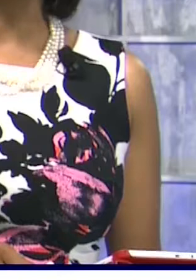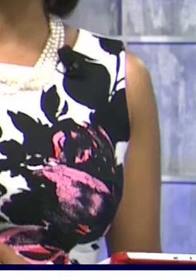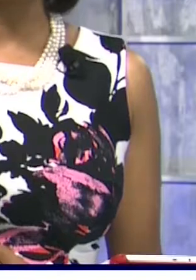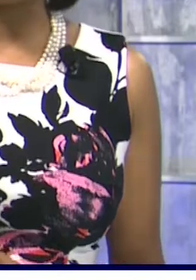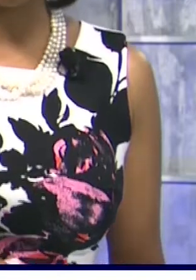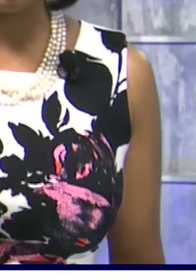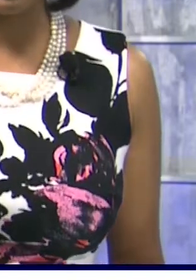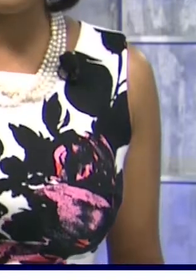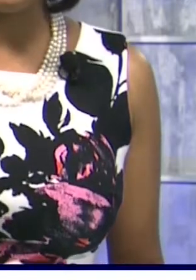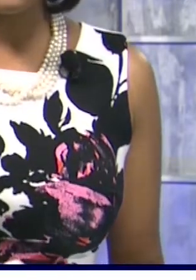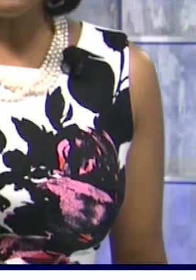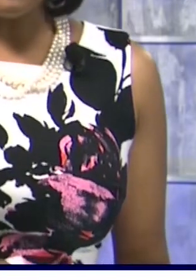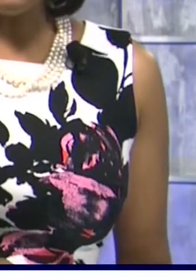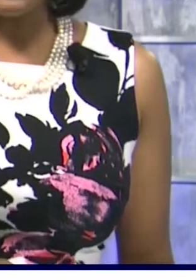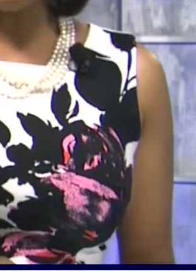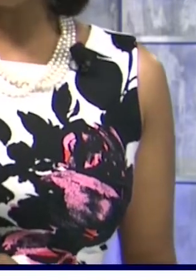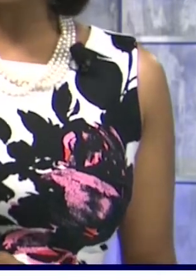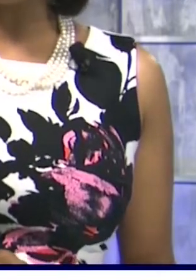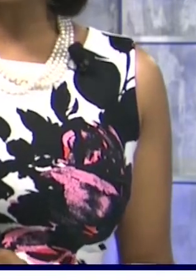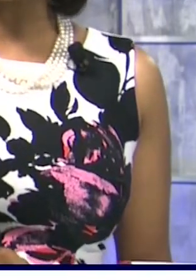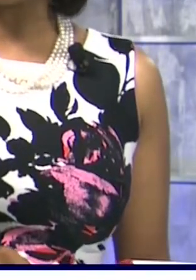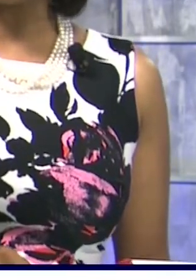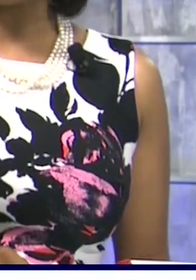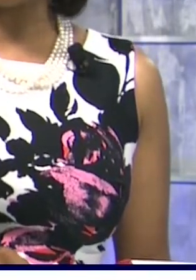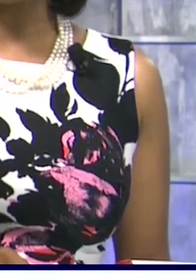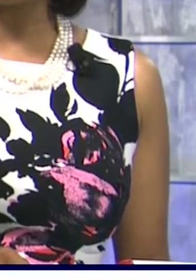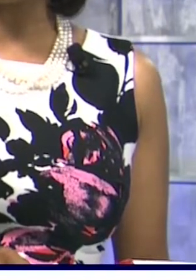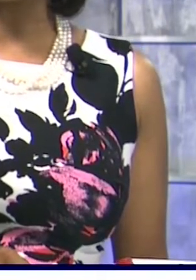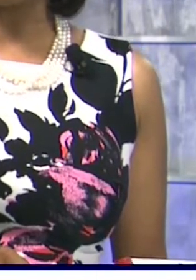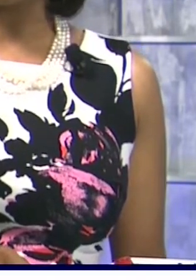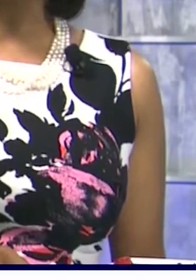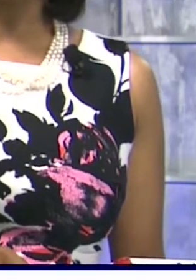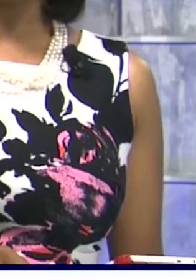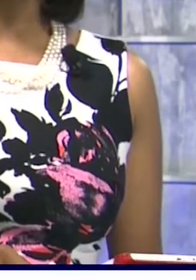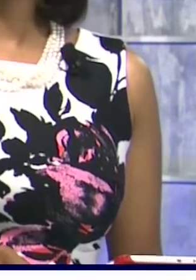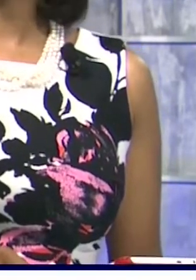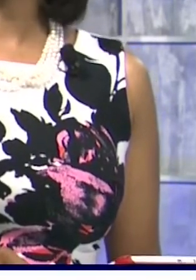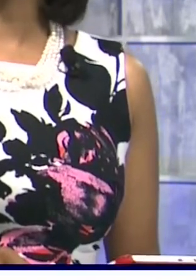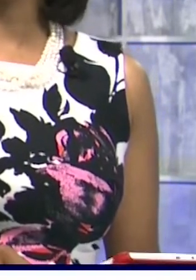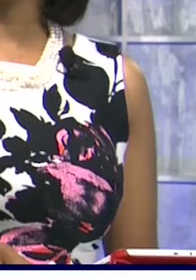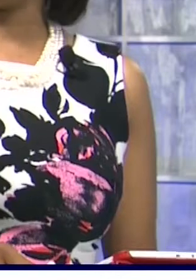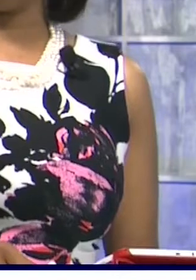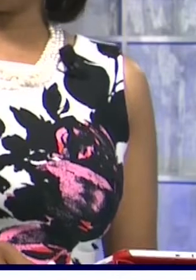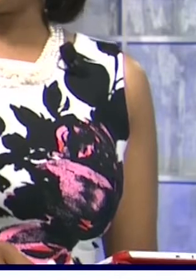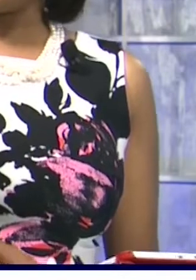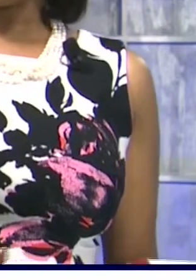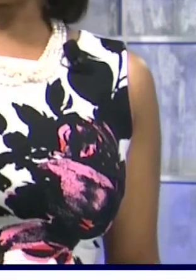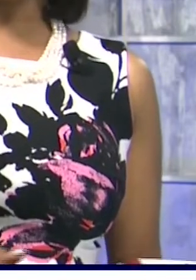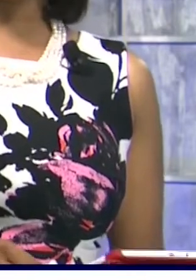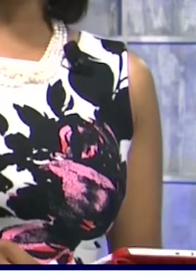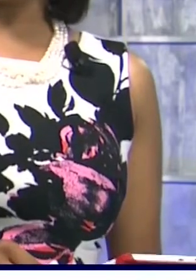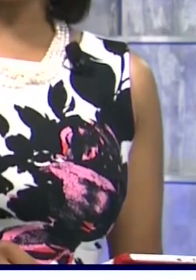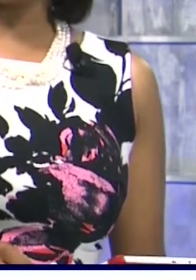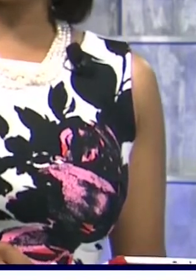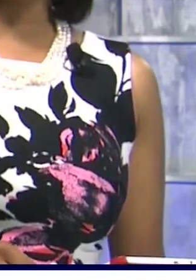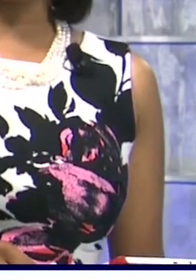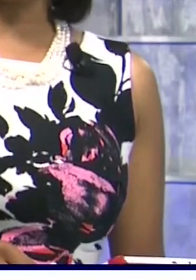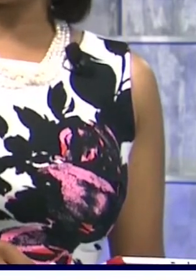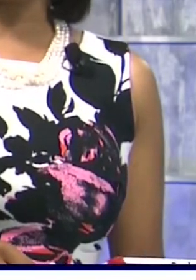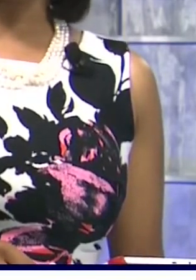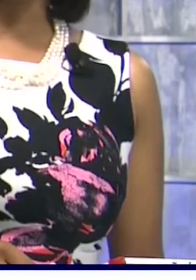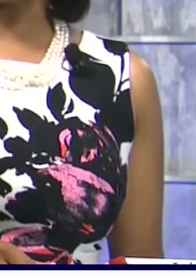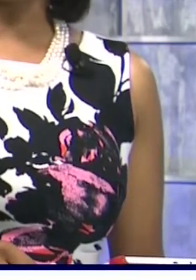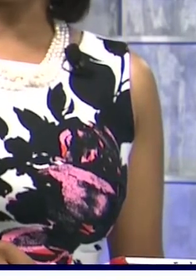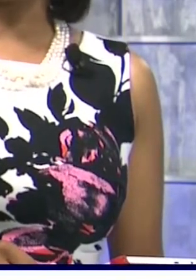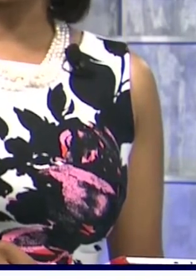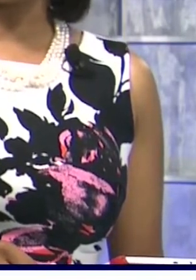are being cautioned the island's youth told their ideas will propel the country forward efforts are being made to